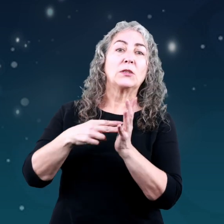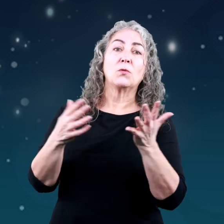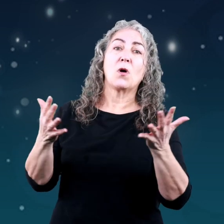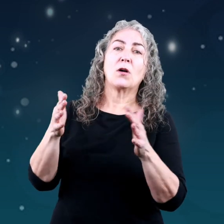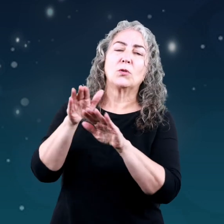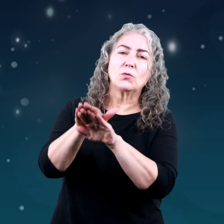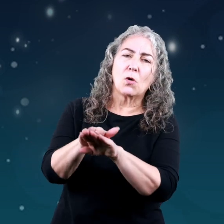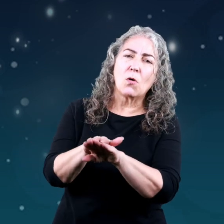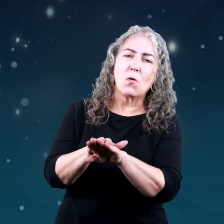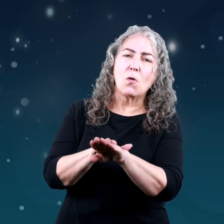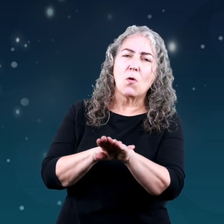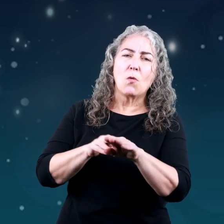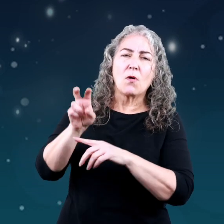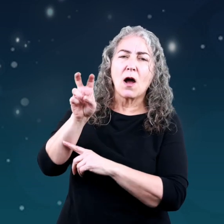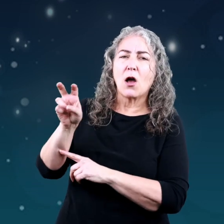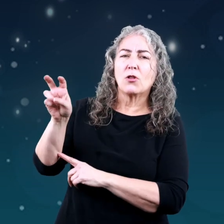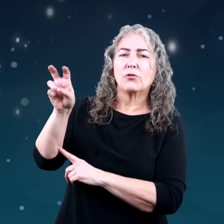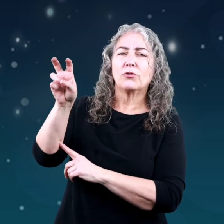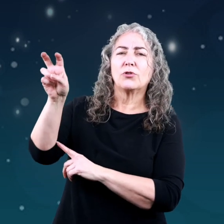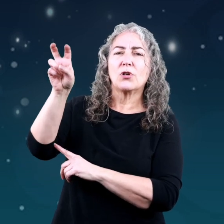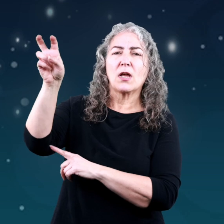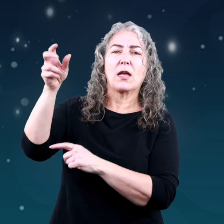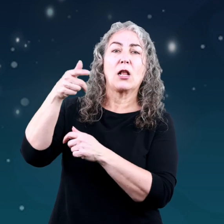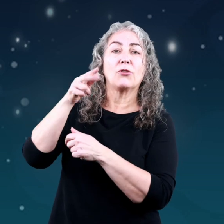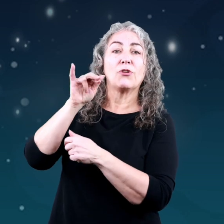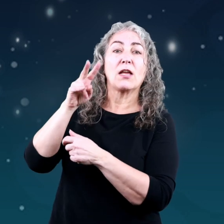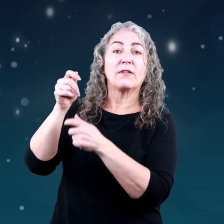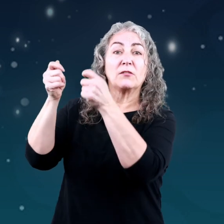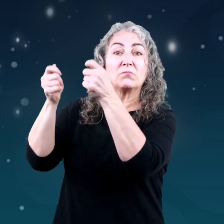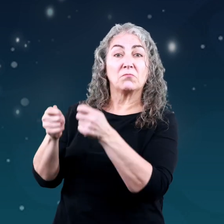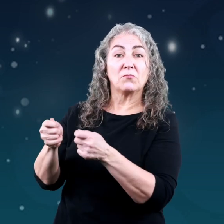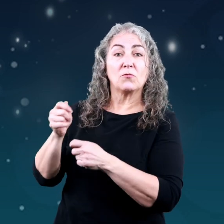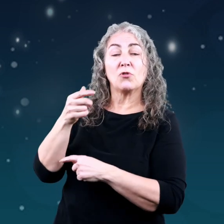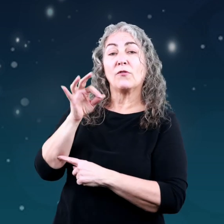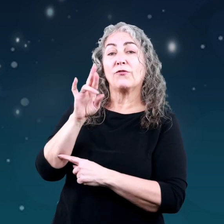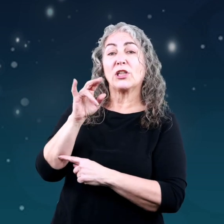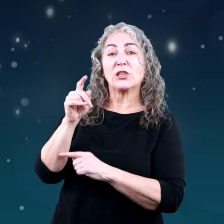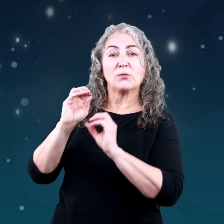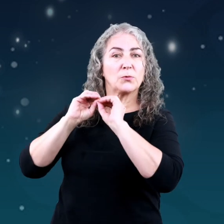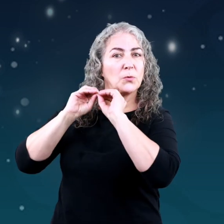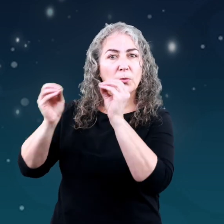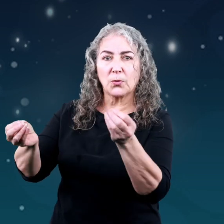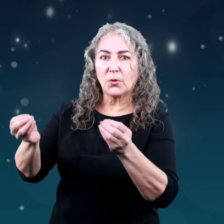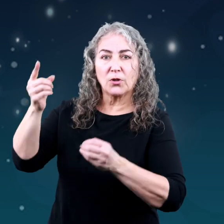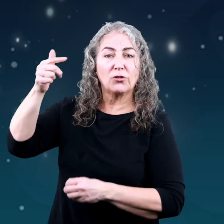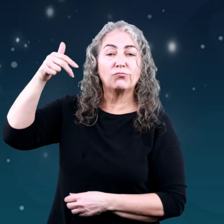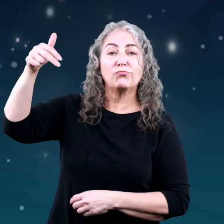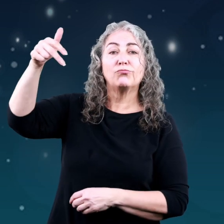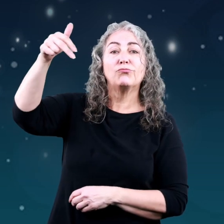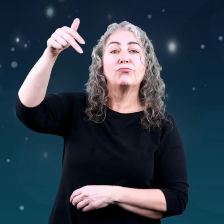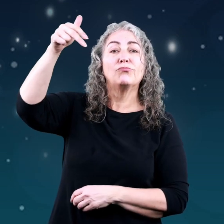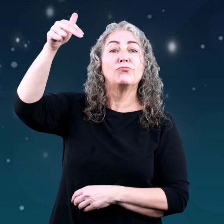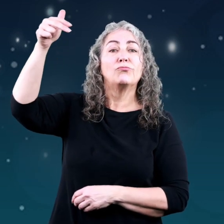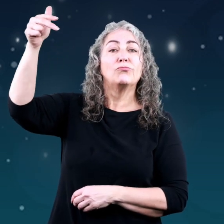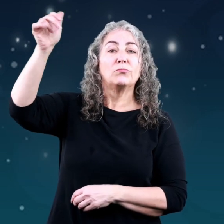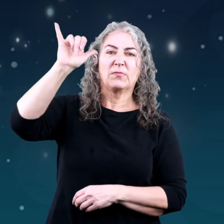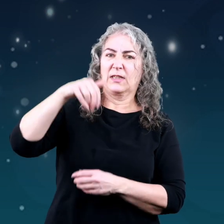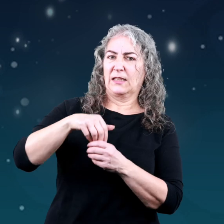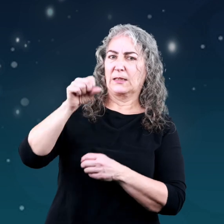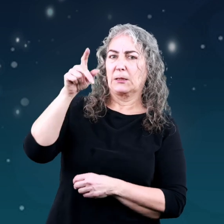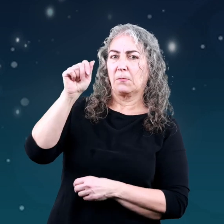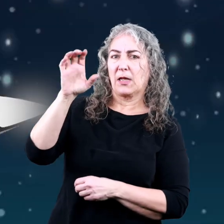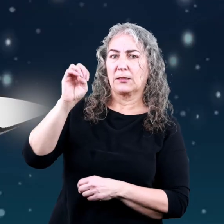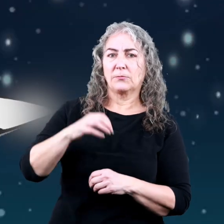it doesn't slow down or accelerate, would be if there was no friction or gravity, like in